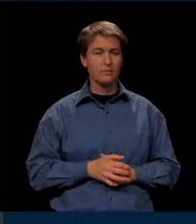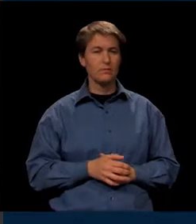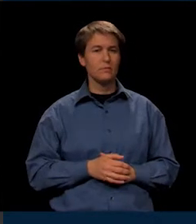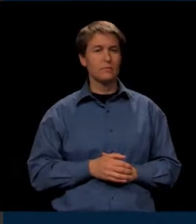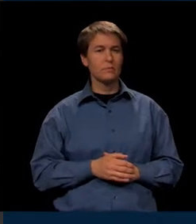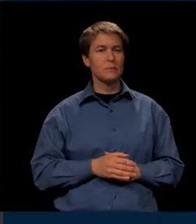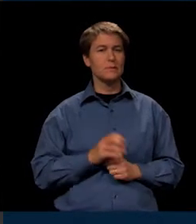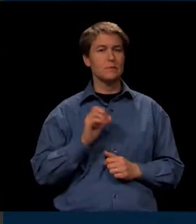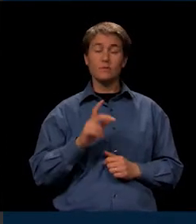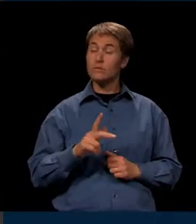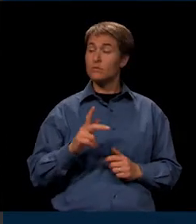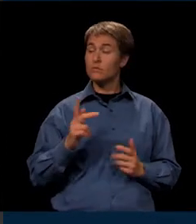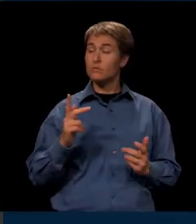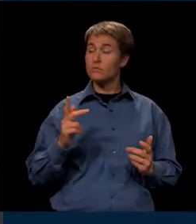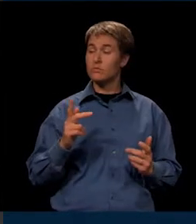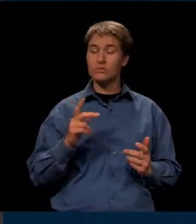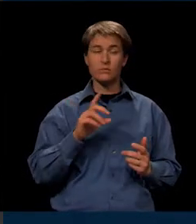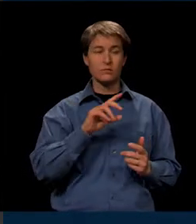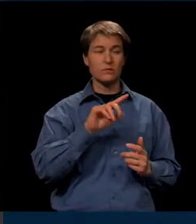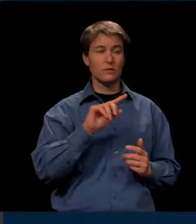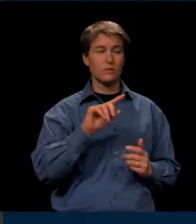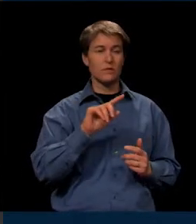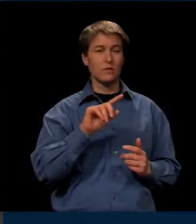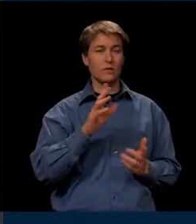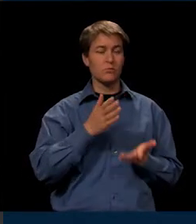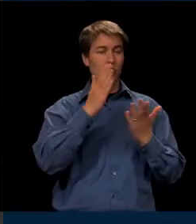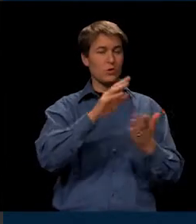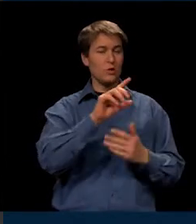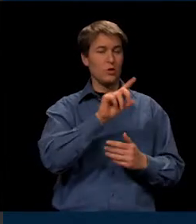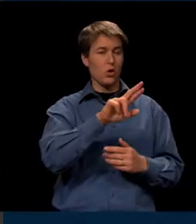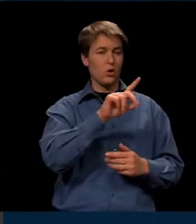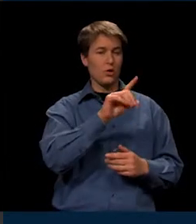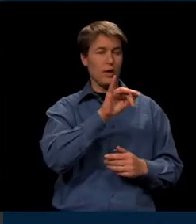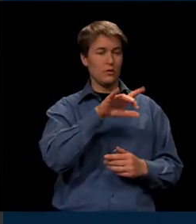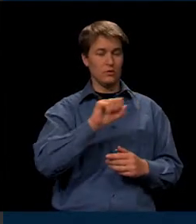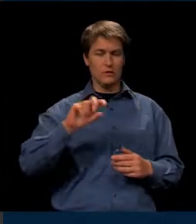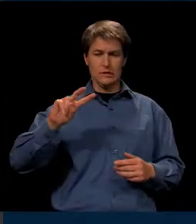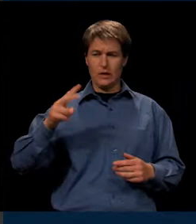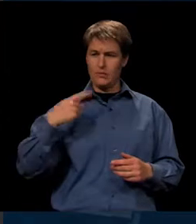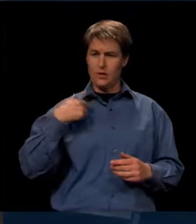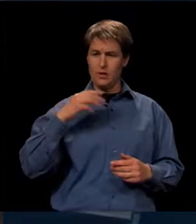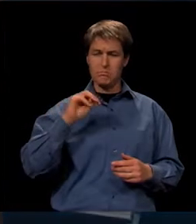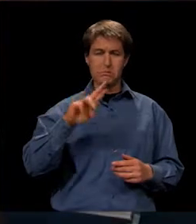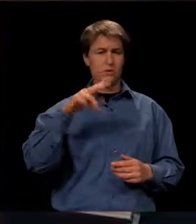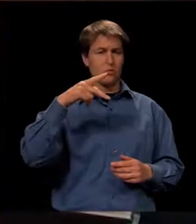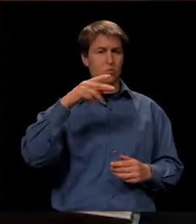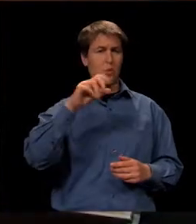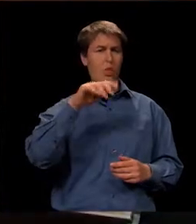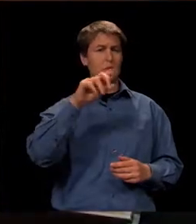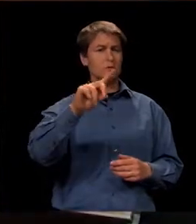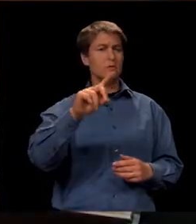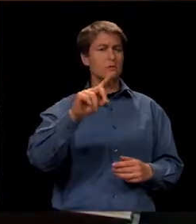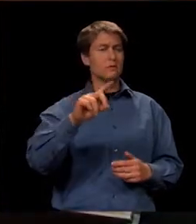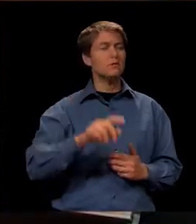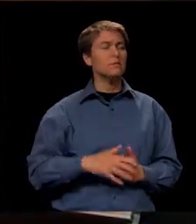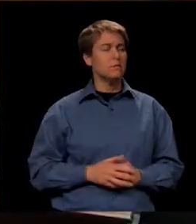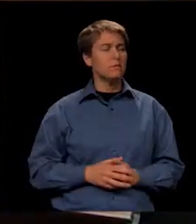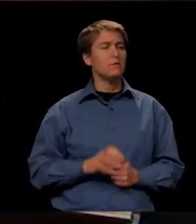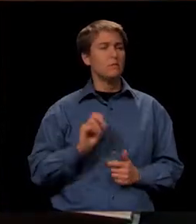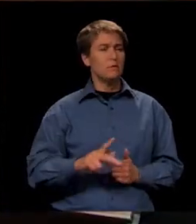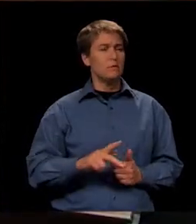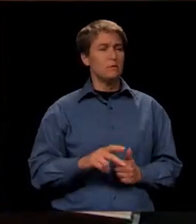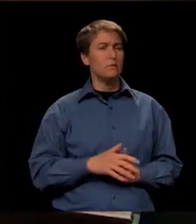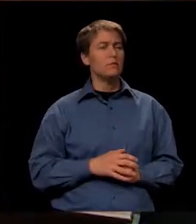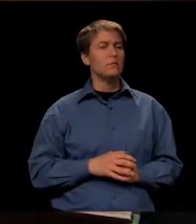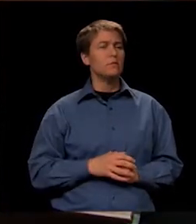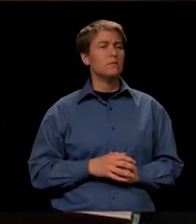So I have a first by Dr. Daniels and the second by Mr. Poland. Roll call please.